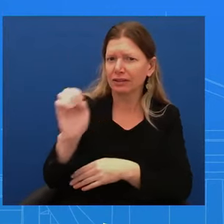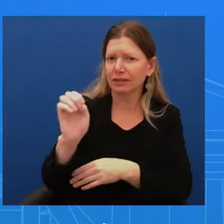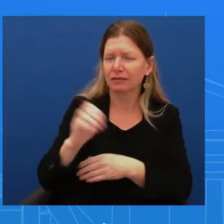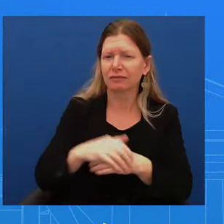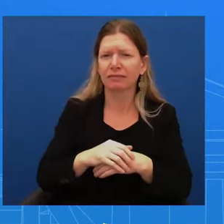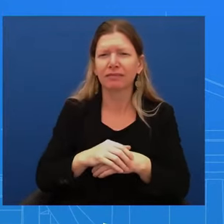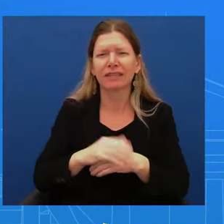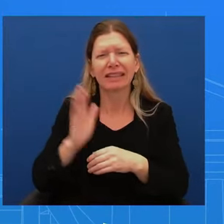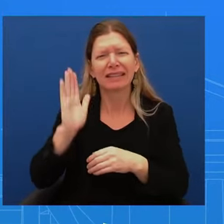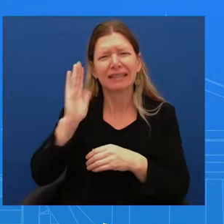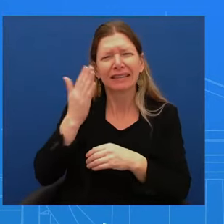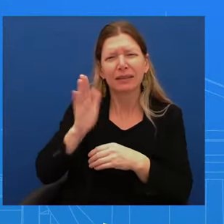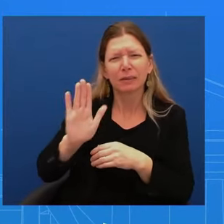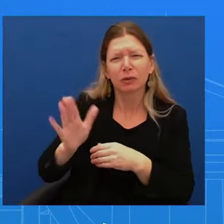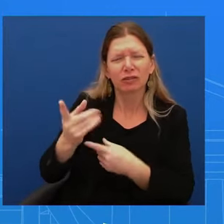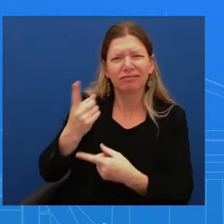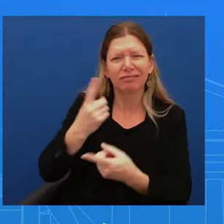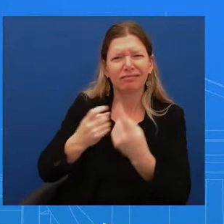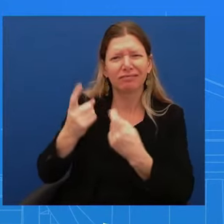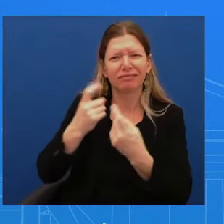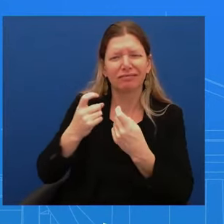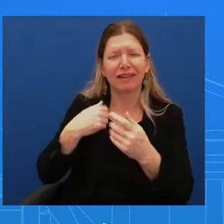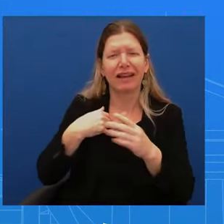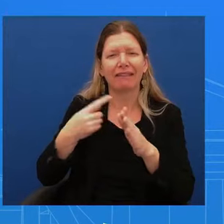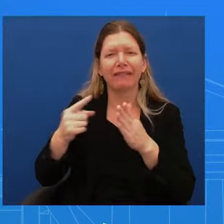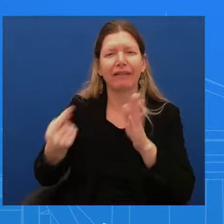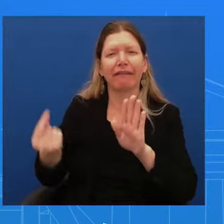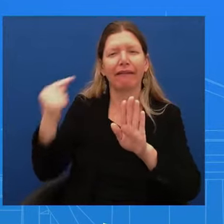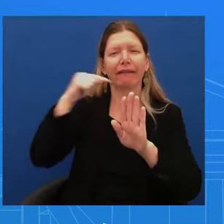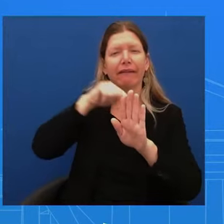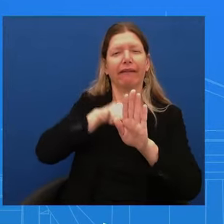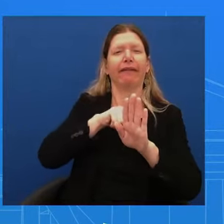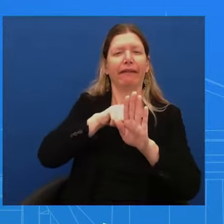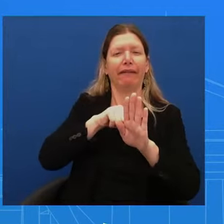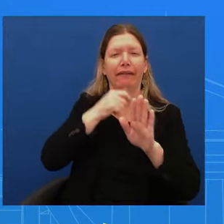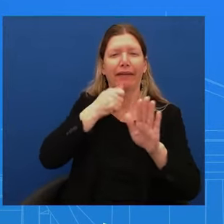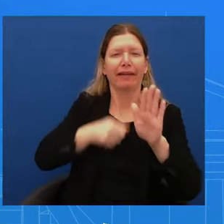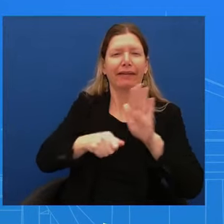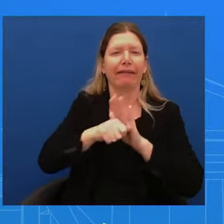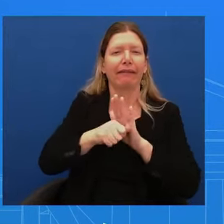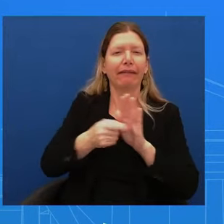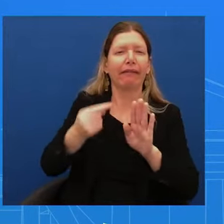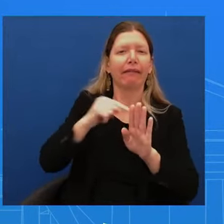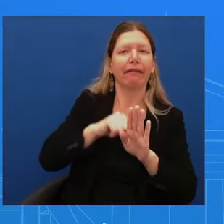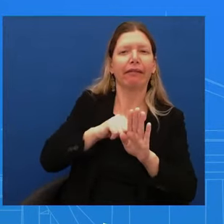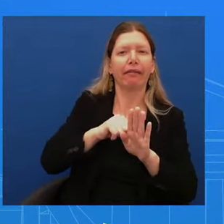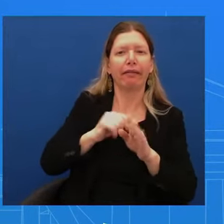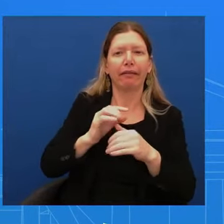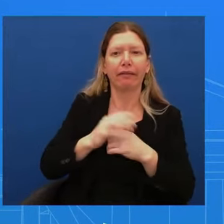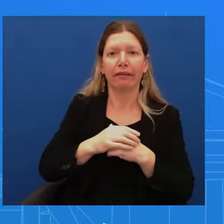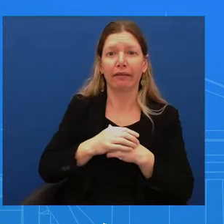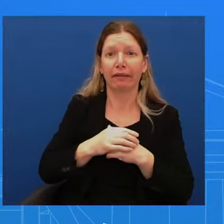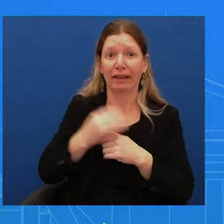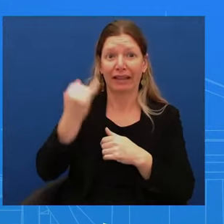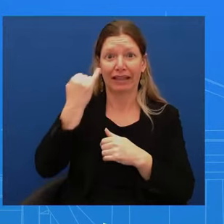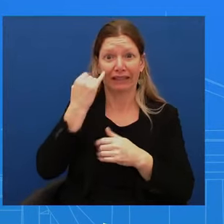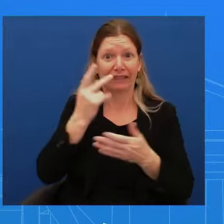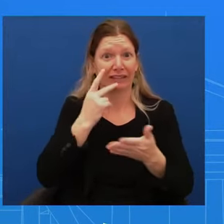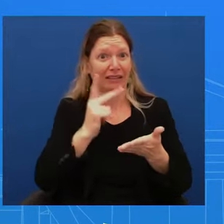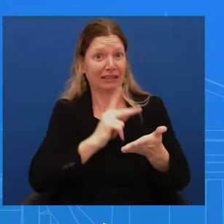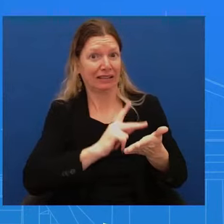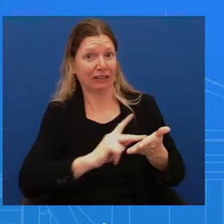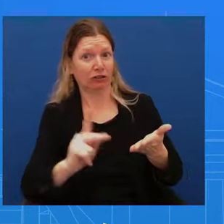you know, that how effective can the process be if the secretary can be gone and we don't know about it? I think what you need to